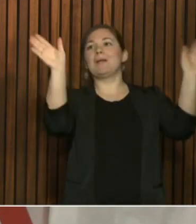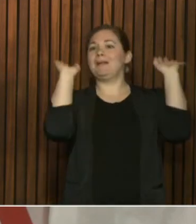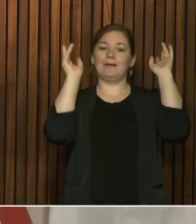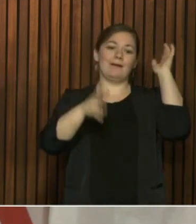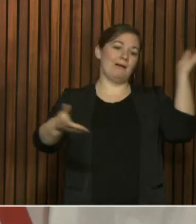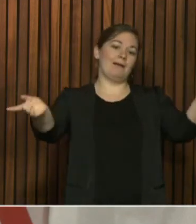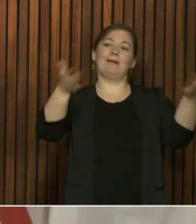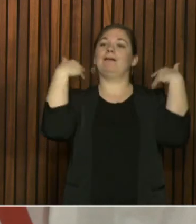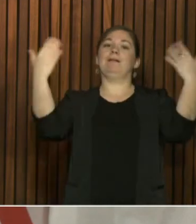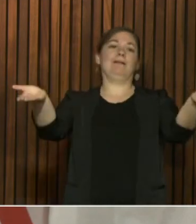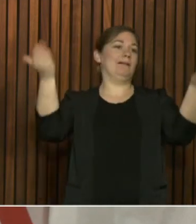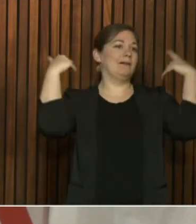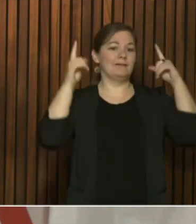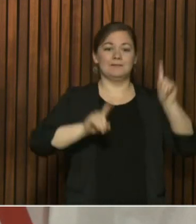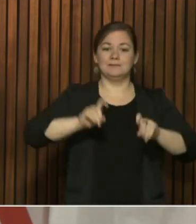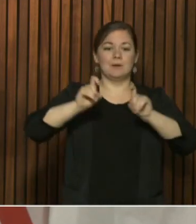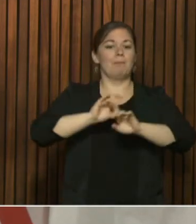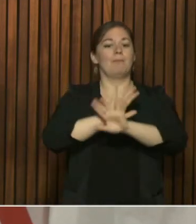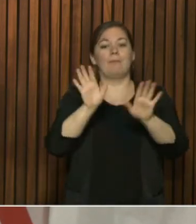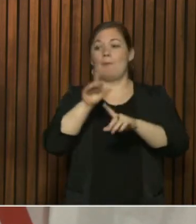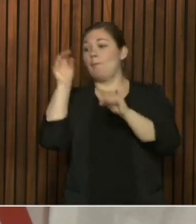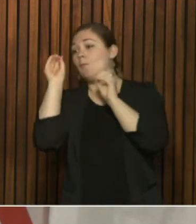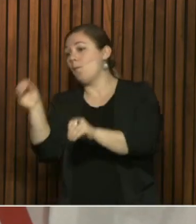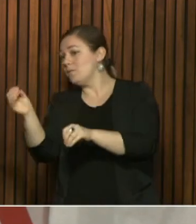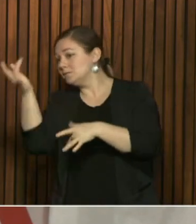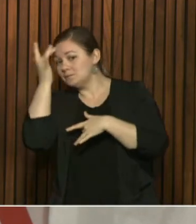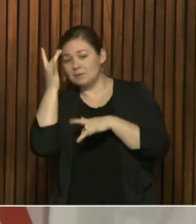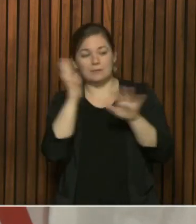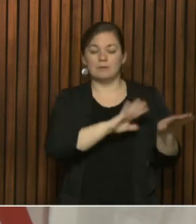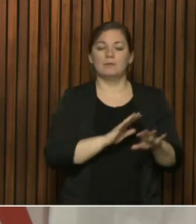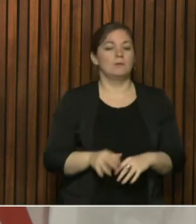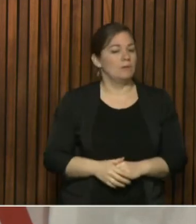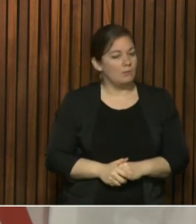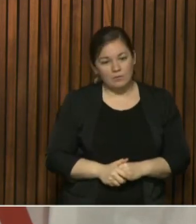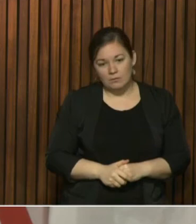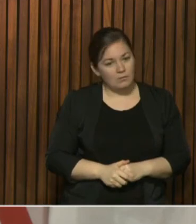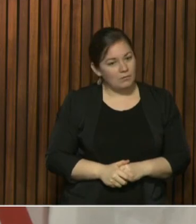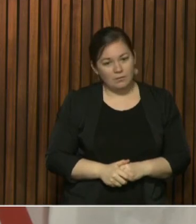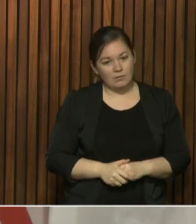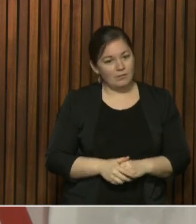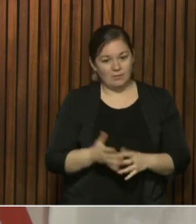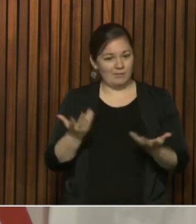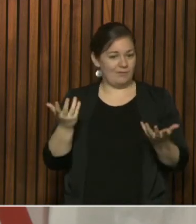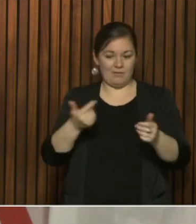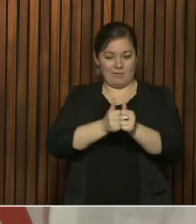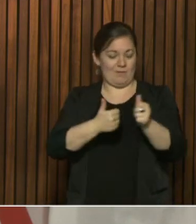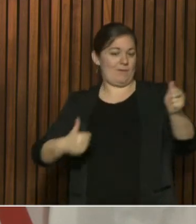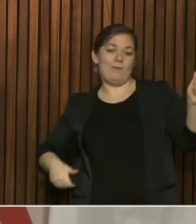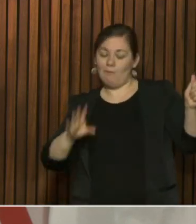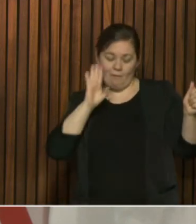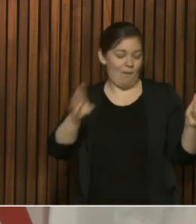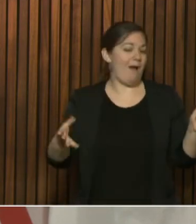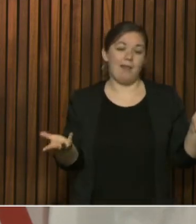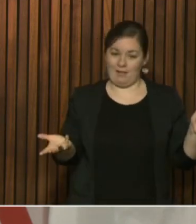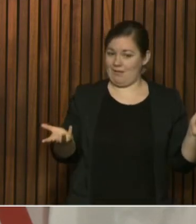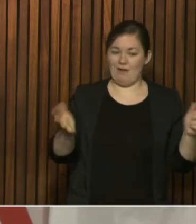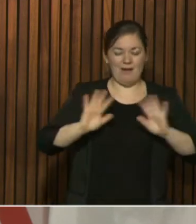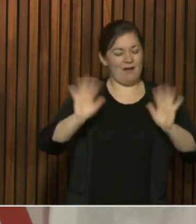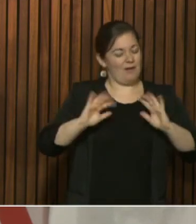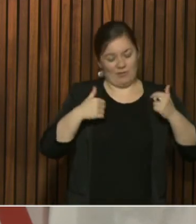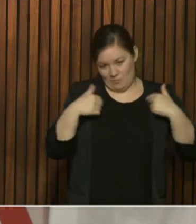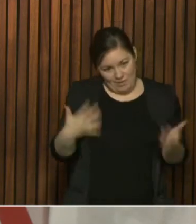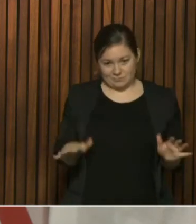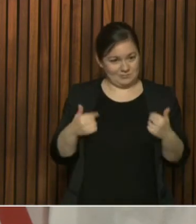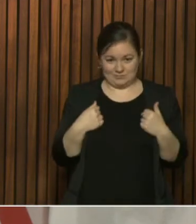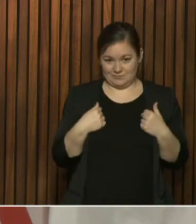or without symptoms for that matter, because we'd end up with a backlog immediately and back to square one. So once we get